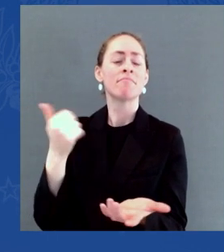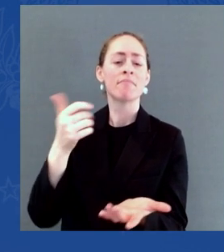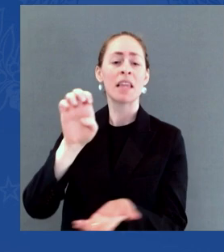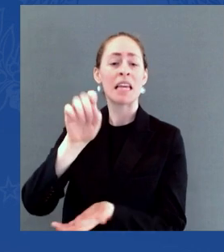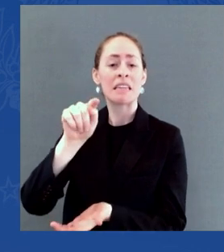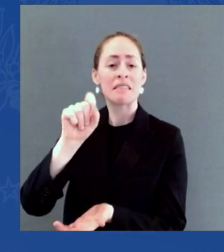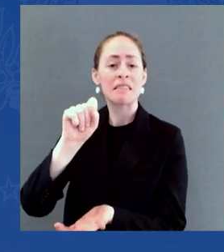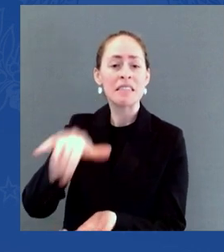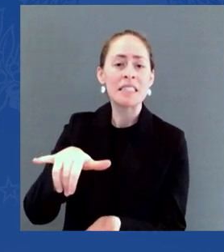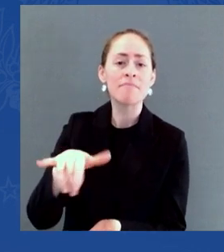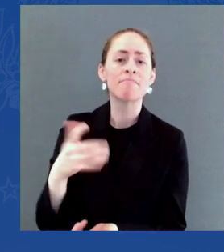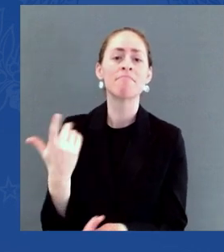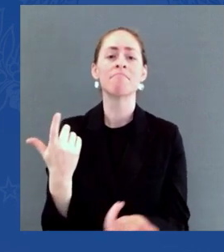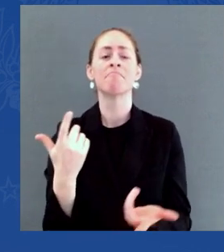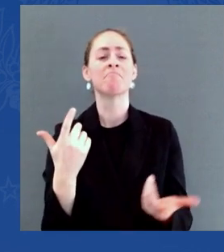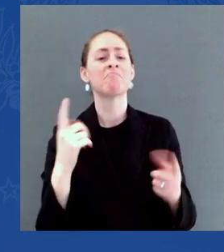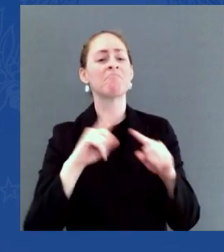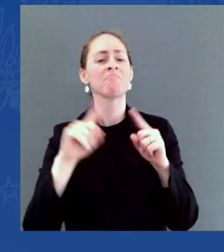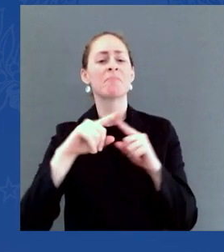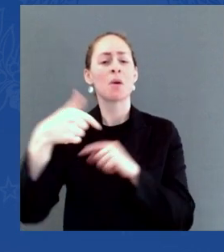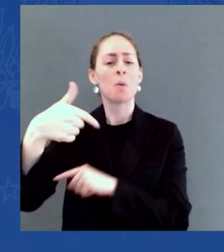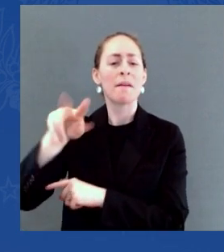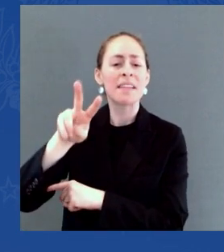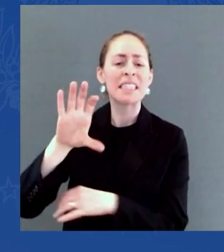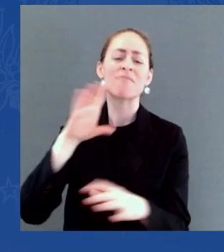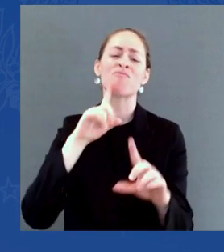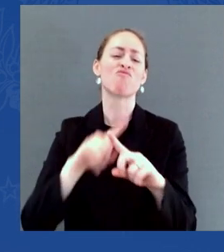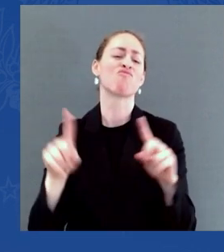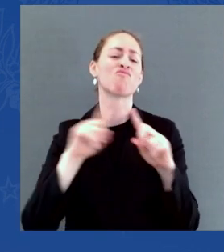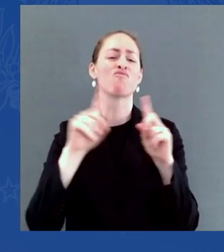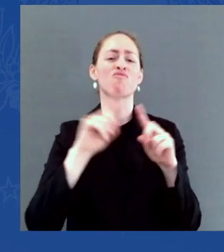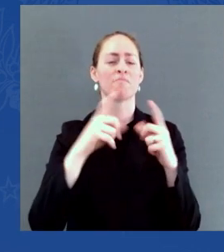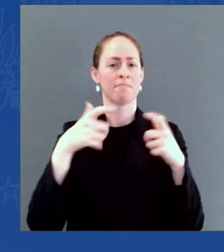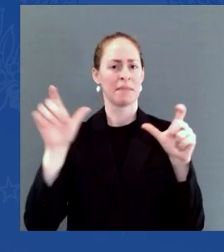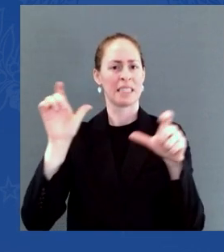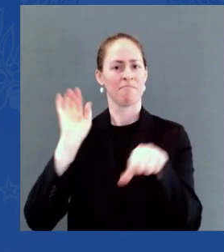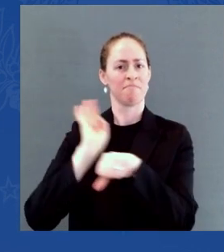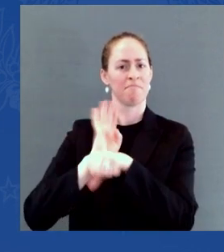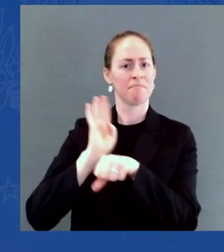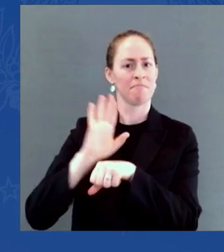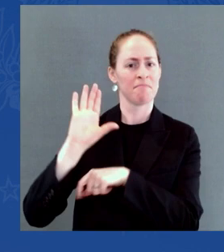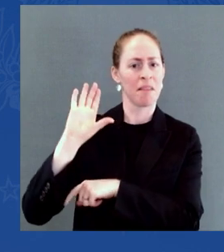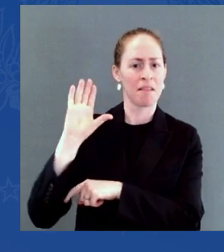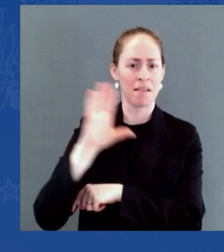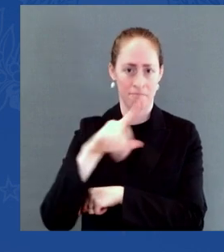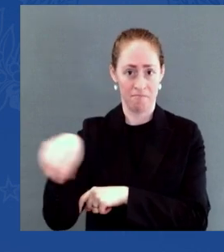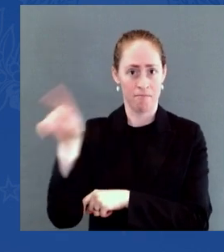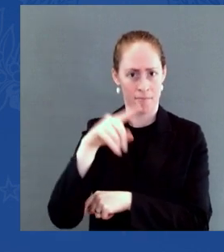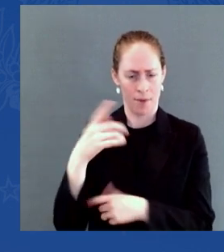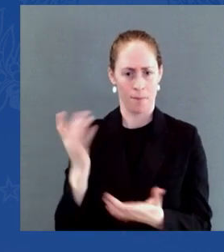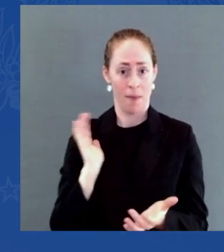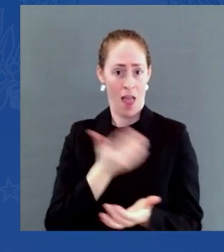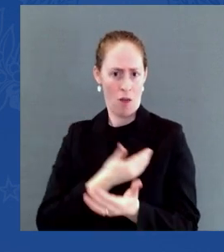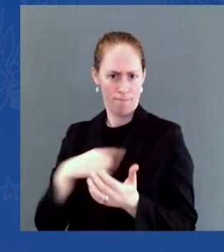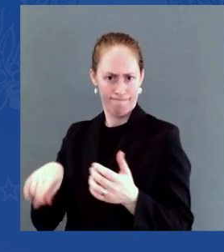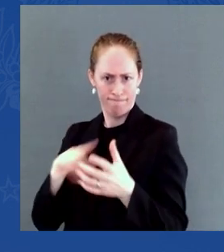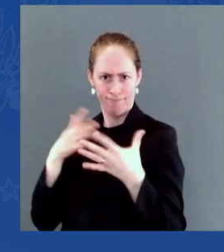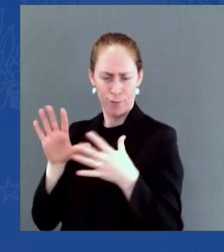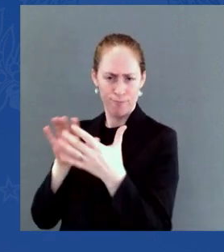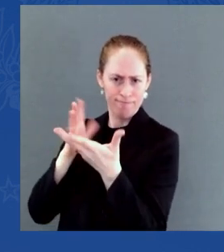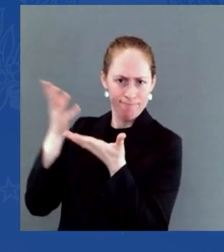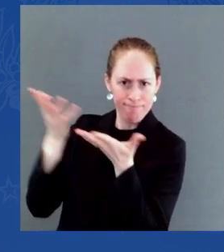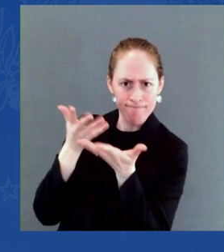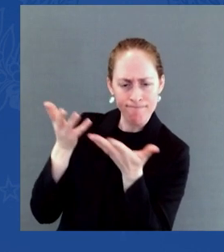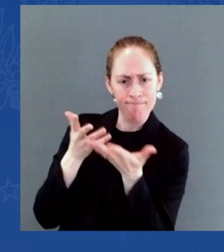many of the C CEOs and others to keep these goods moving through our supply chain to ensure the shelves are stocked heading into the holiday season.